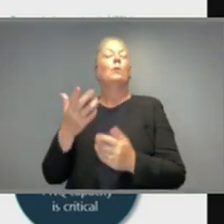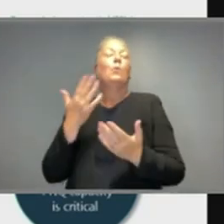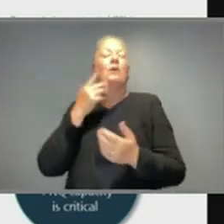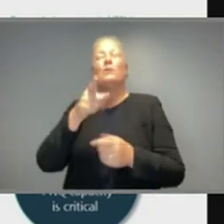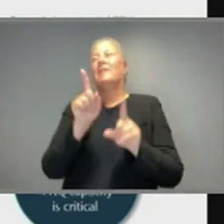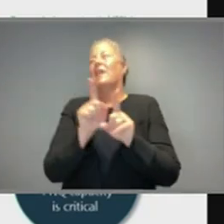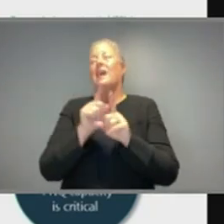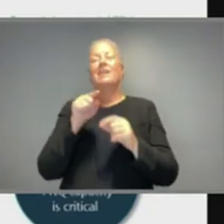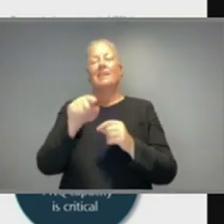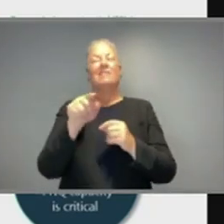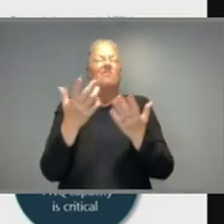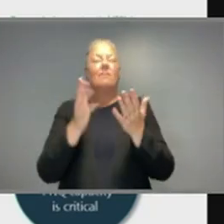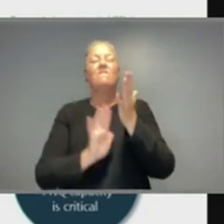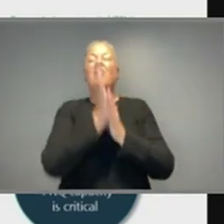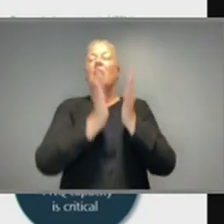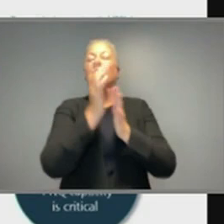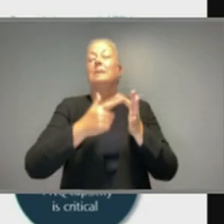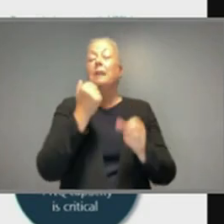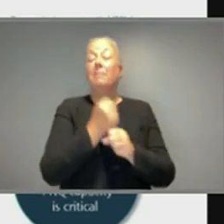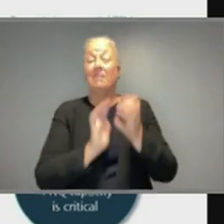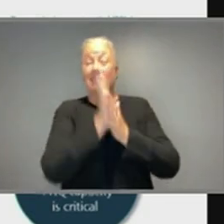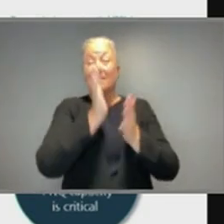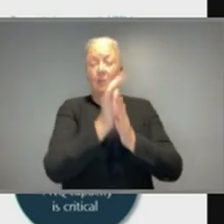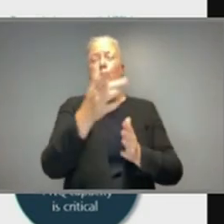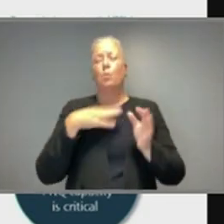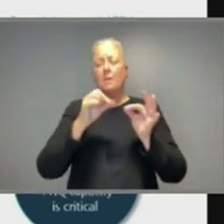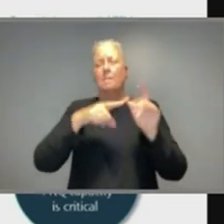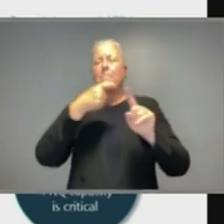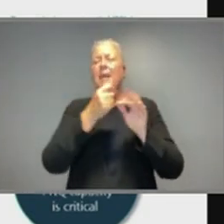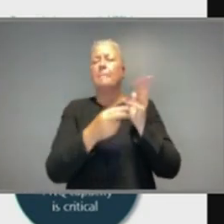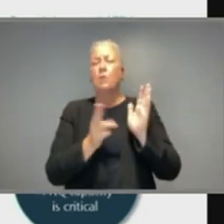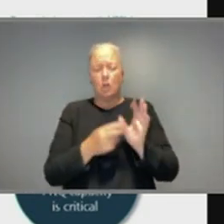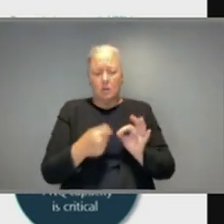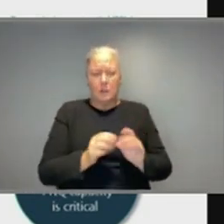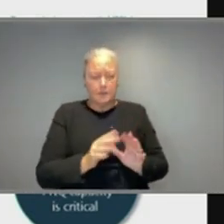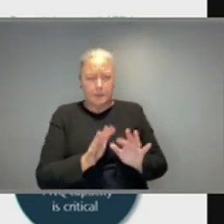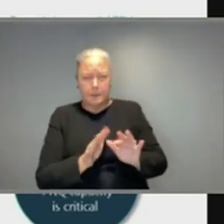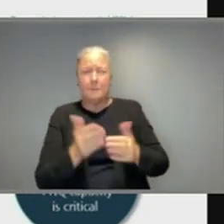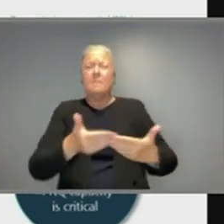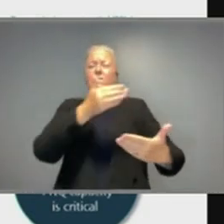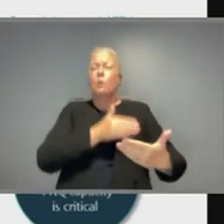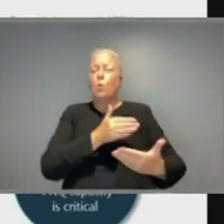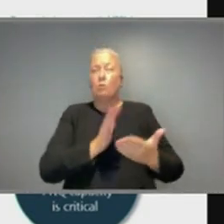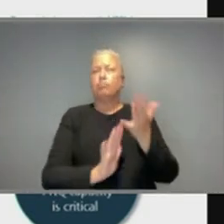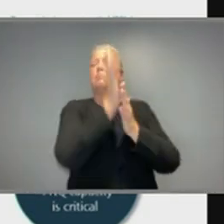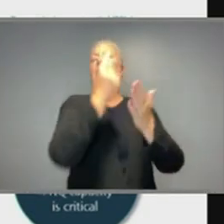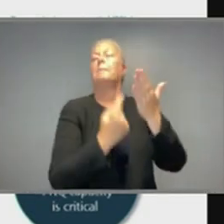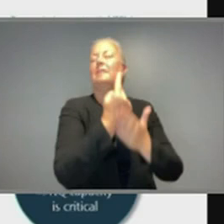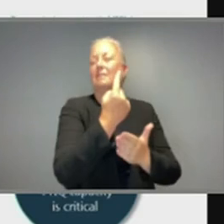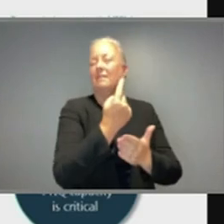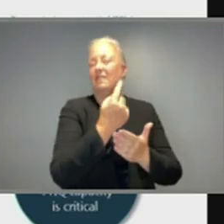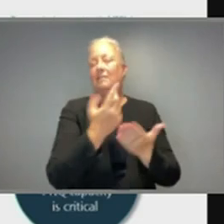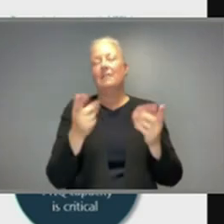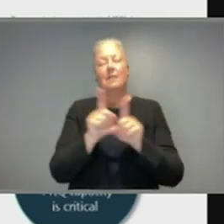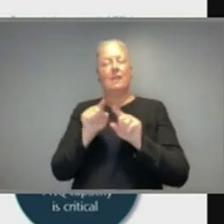backburn and keep case numbers low. And at 80% coverage, we would be more confident that some greater social freedoms might be